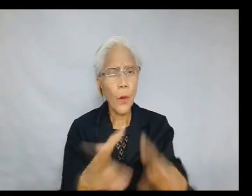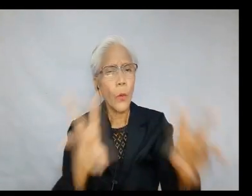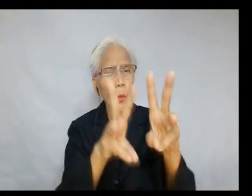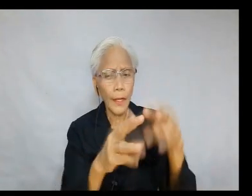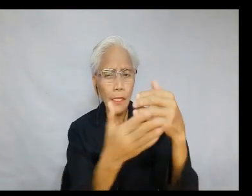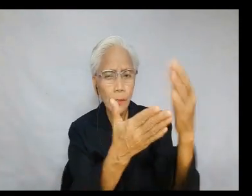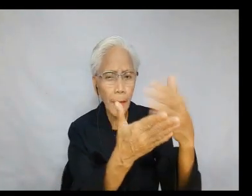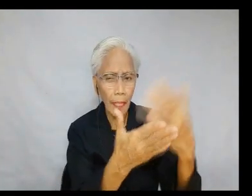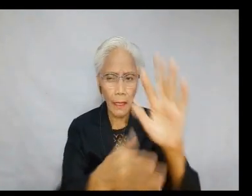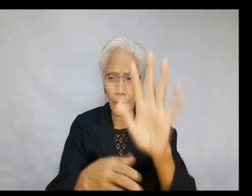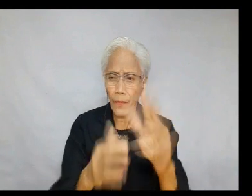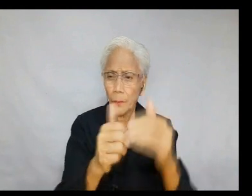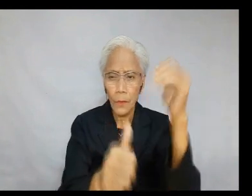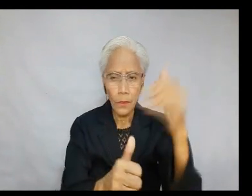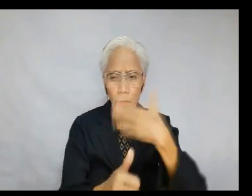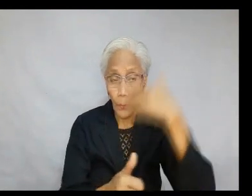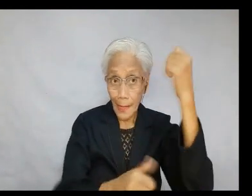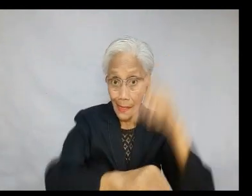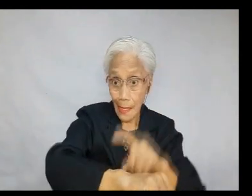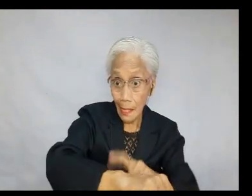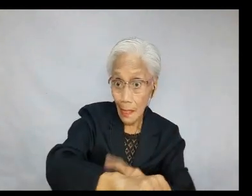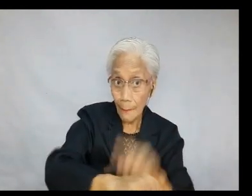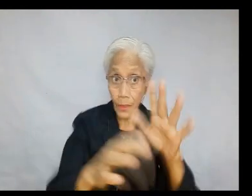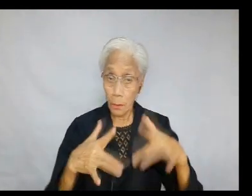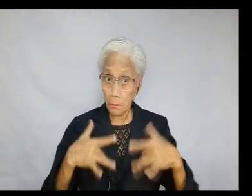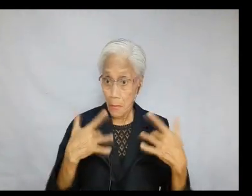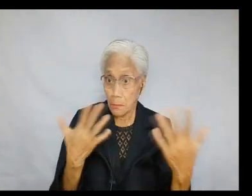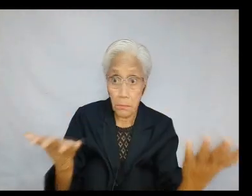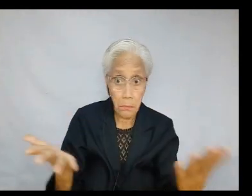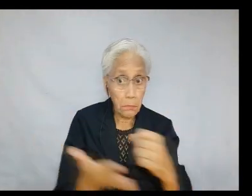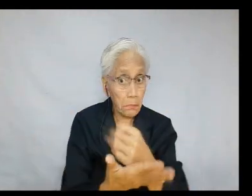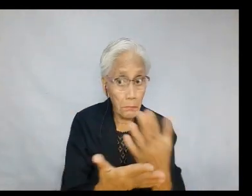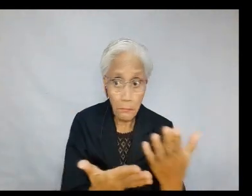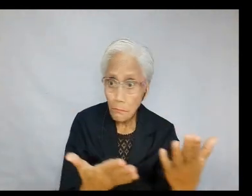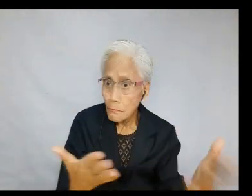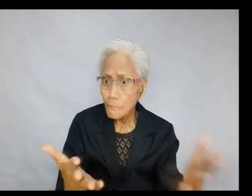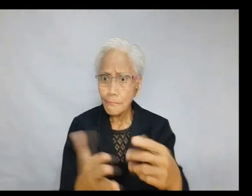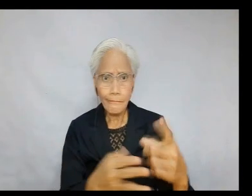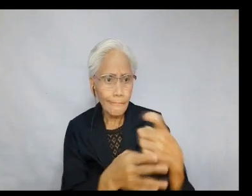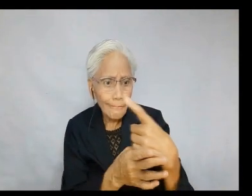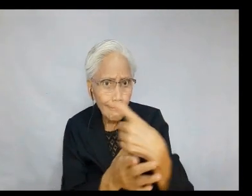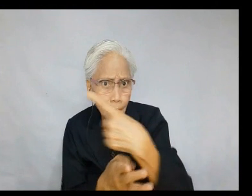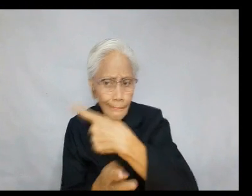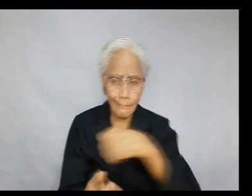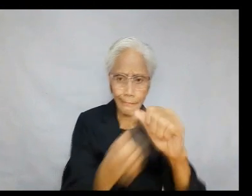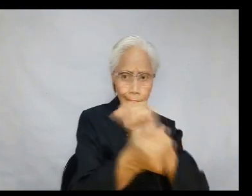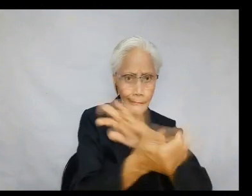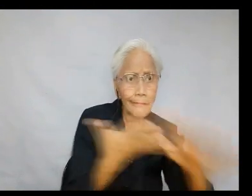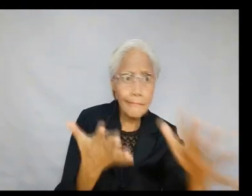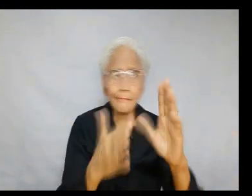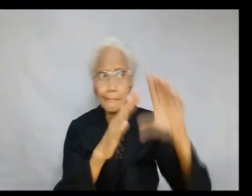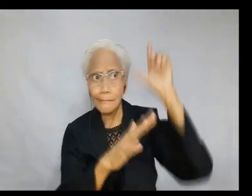what do you think? 8. is worth spending most and the best of your time, and your life on? 9. Is it something that moths,